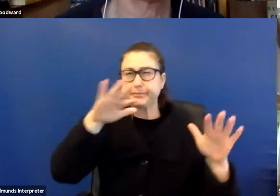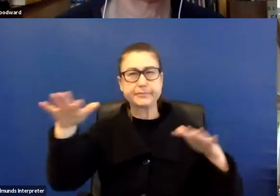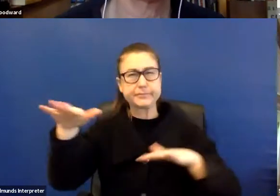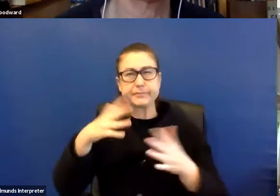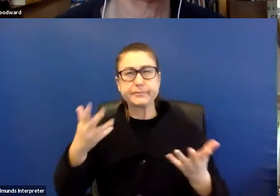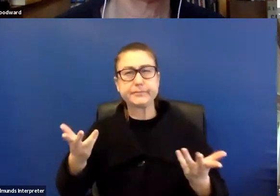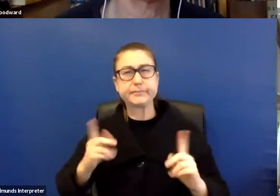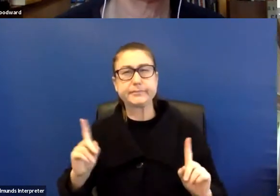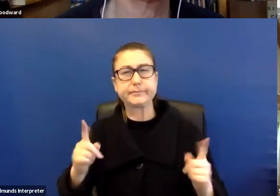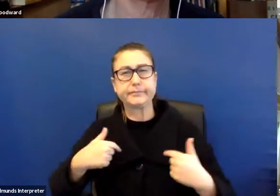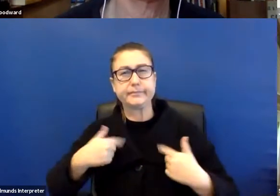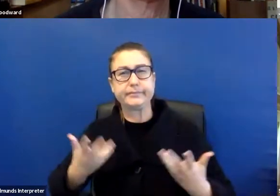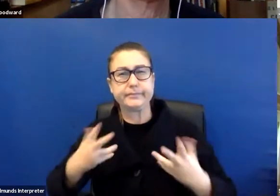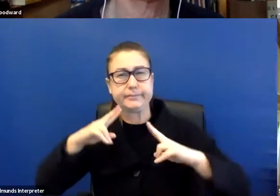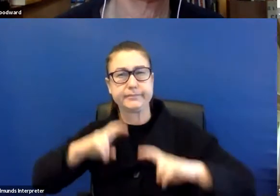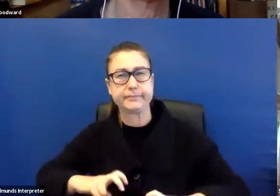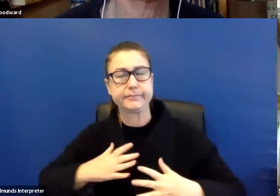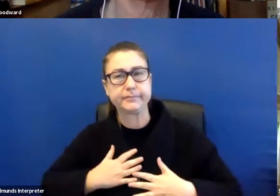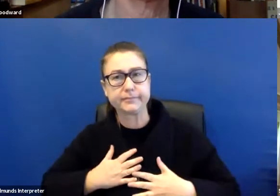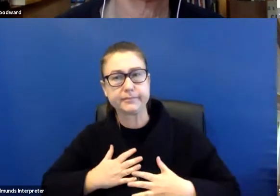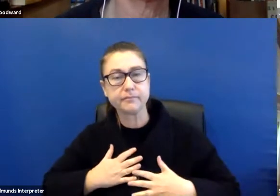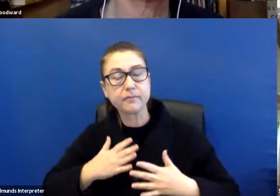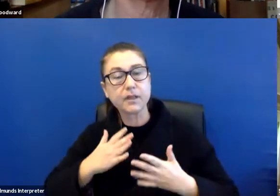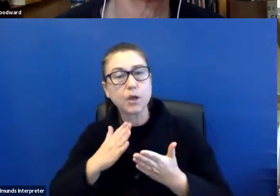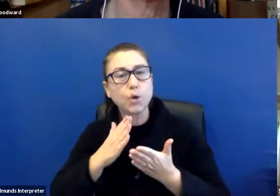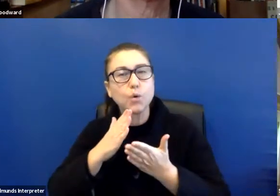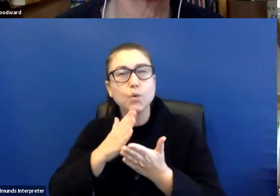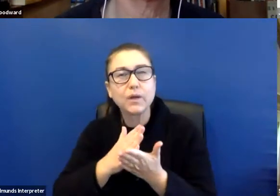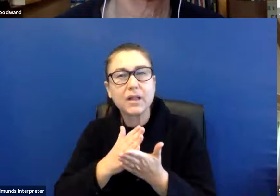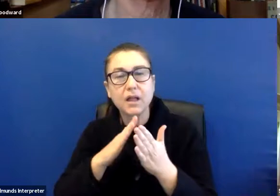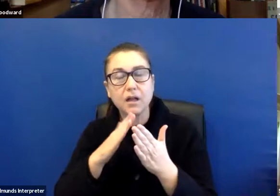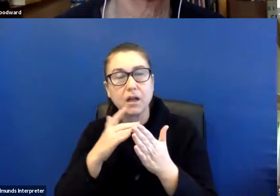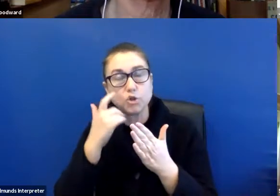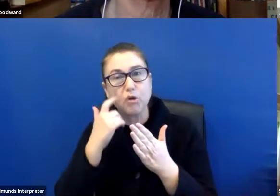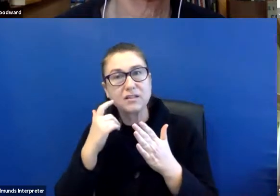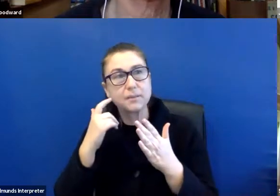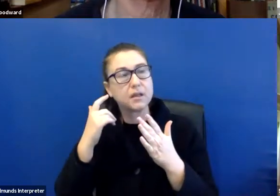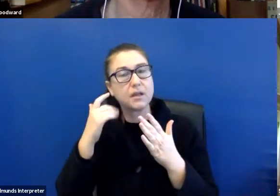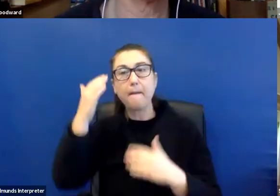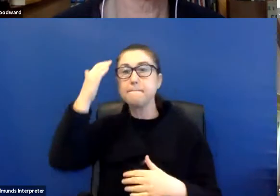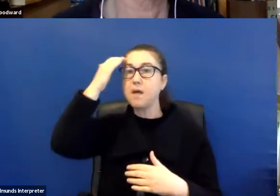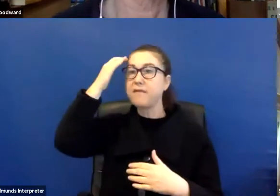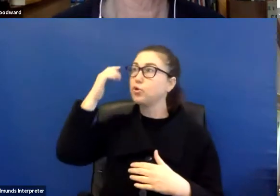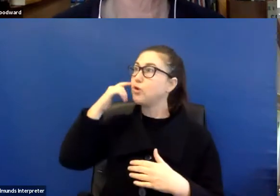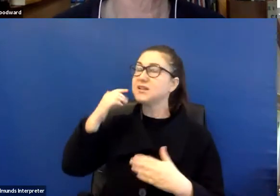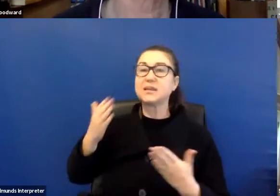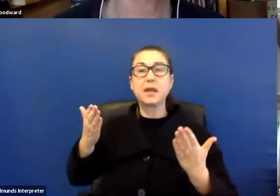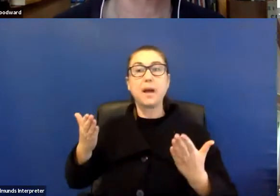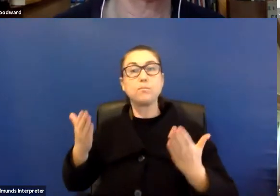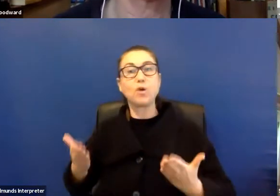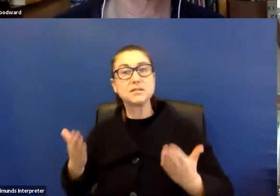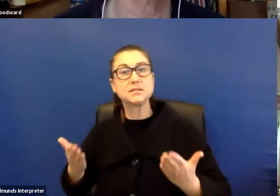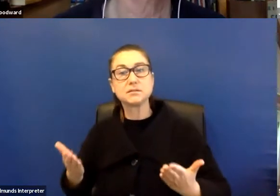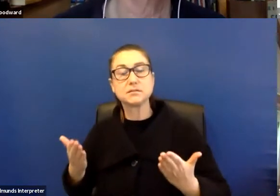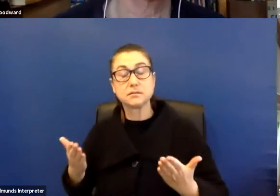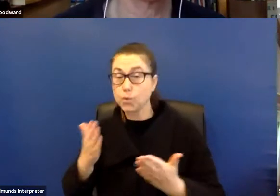I suppose it just, yeah, it comes down to trying to be mindful and present and actually what a kind of constant struggle that